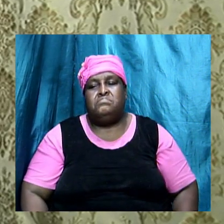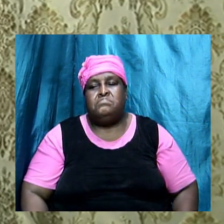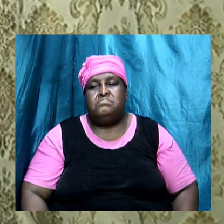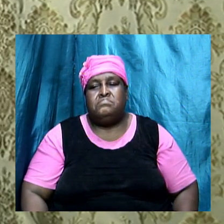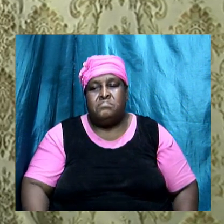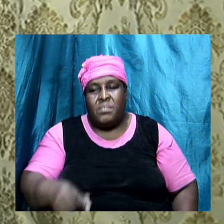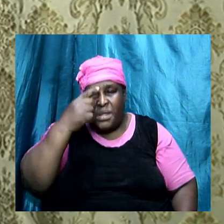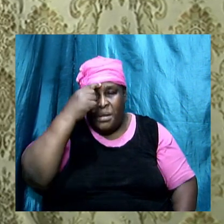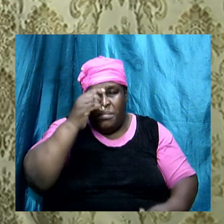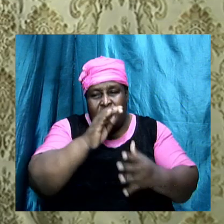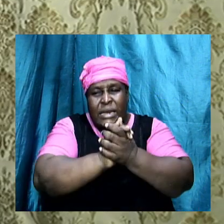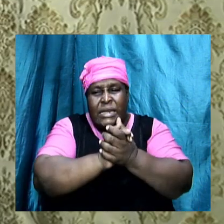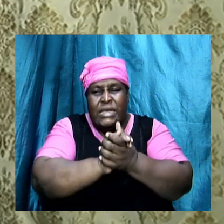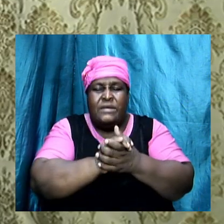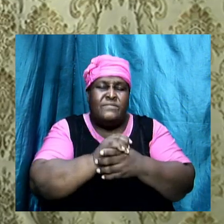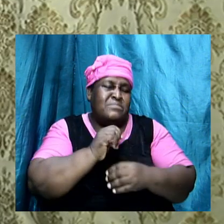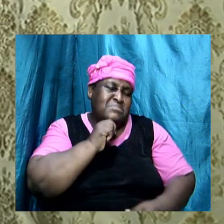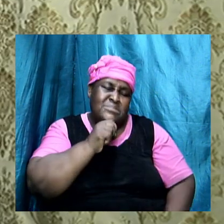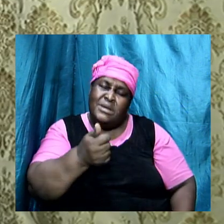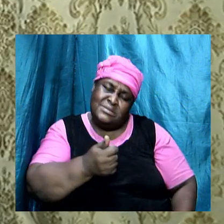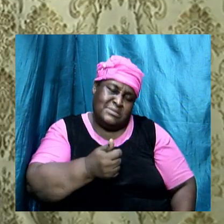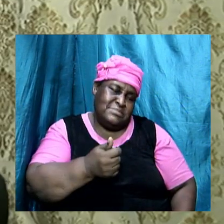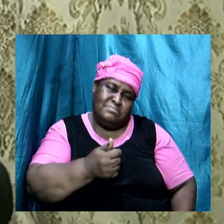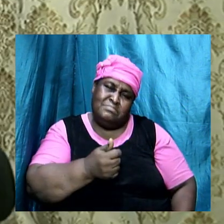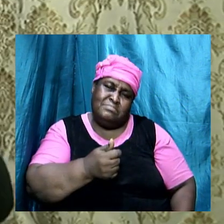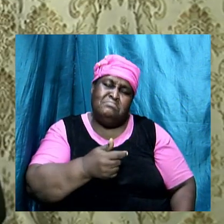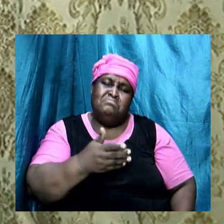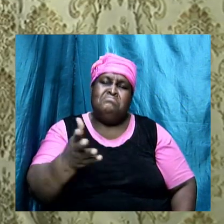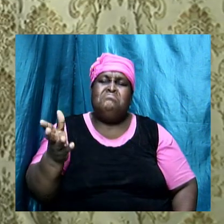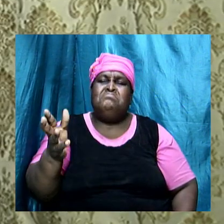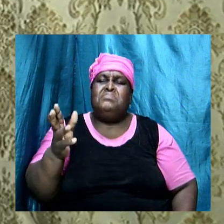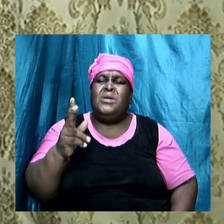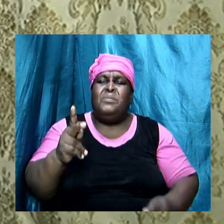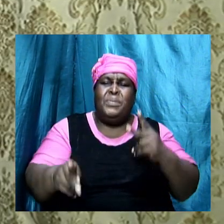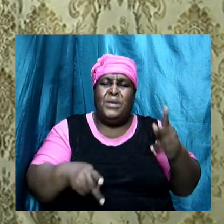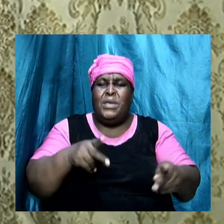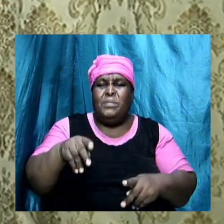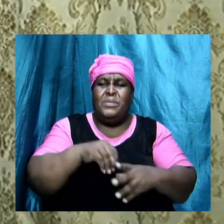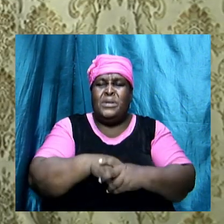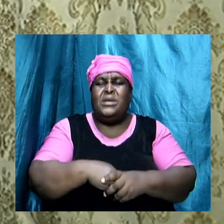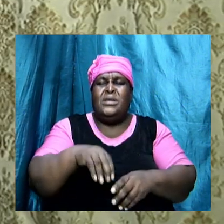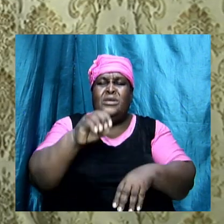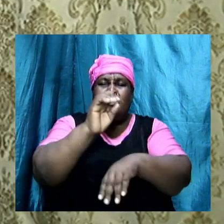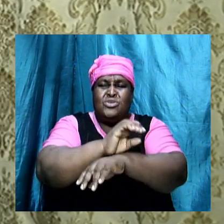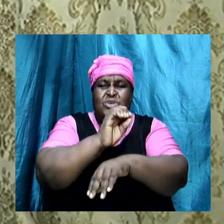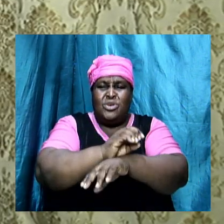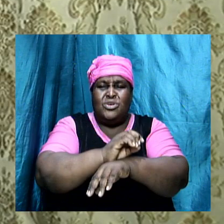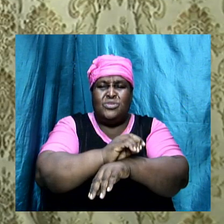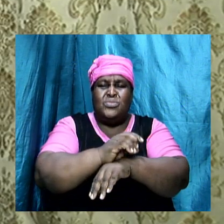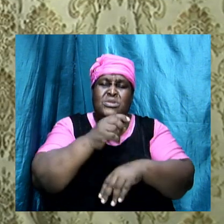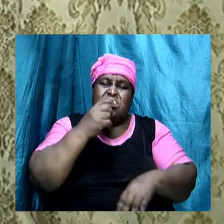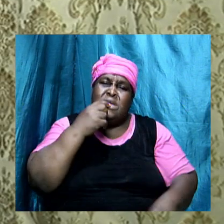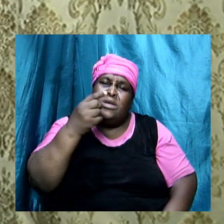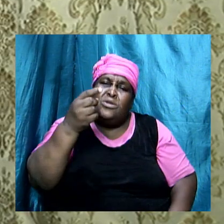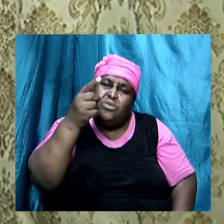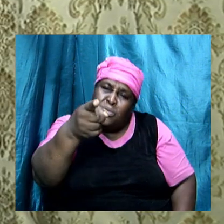believe it or not, like I said last week, there are folks in church that will advise